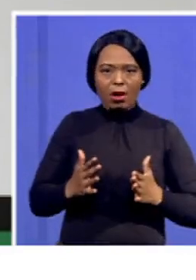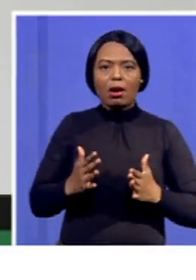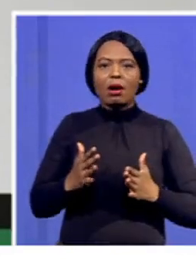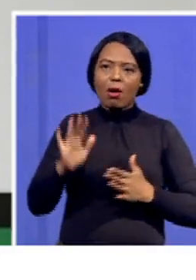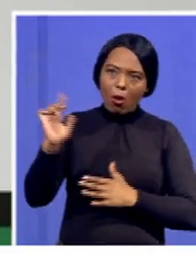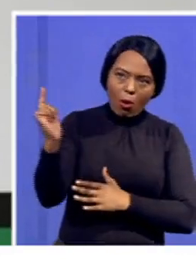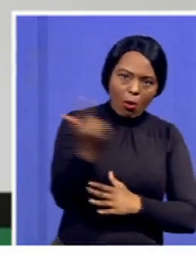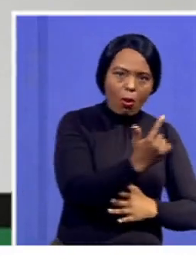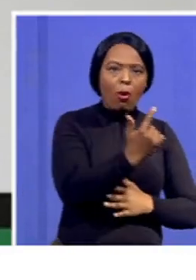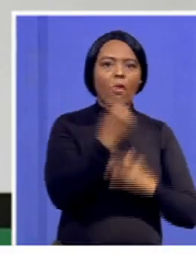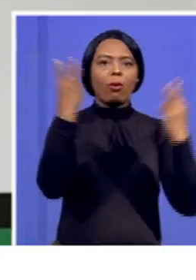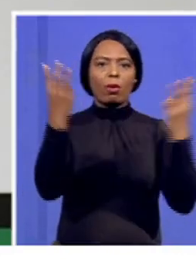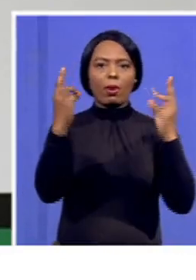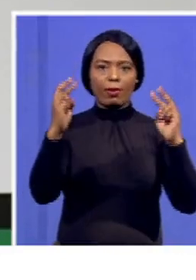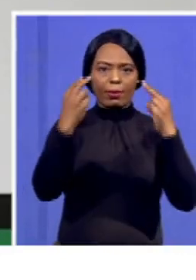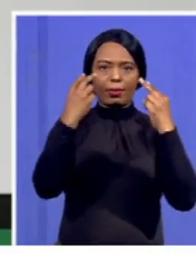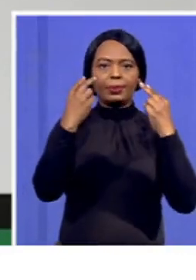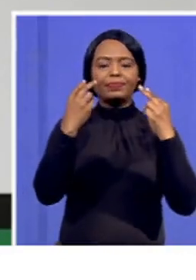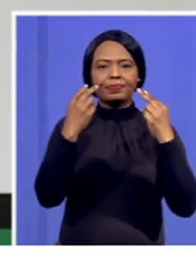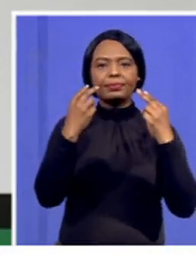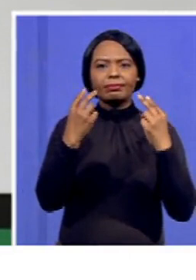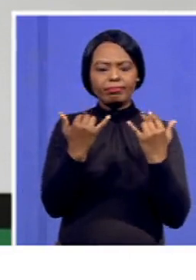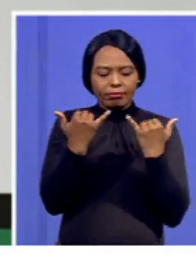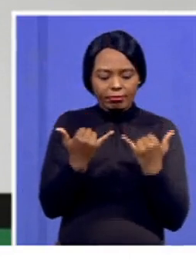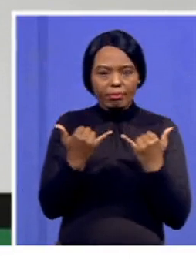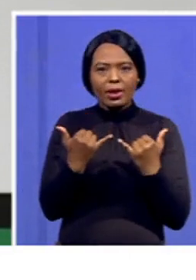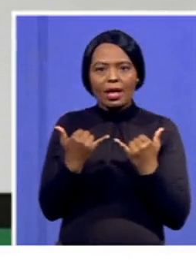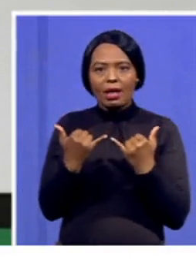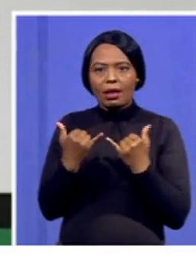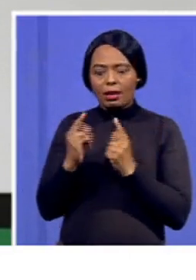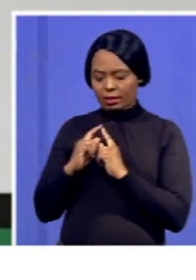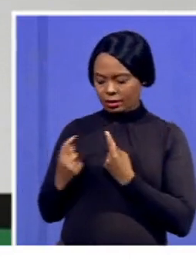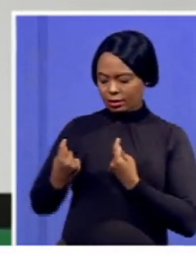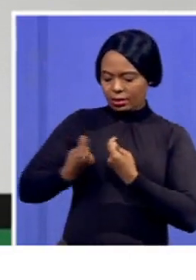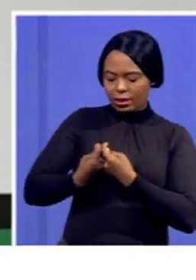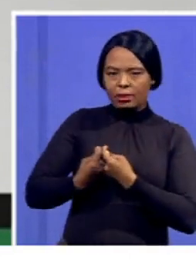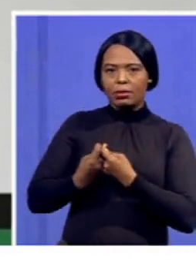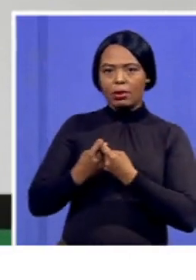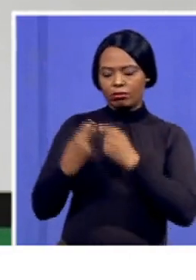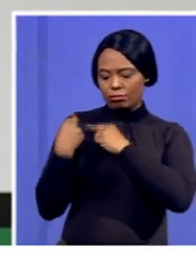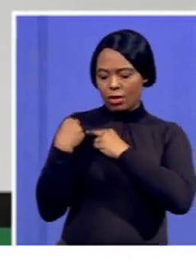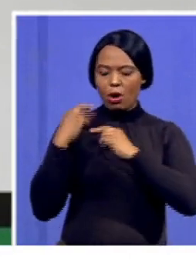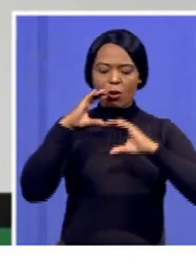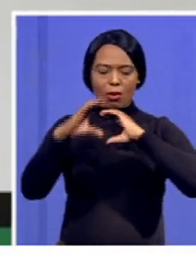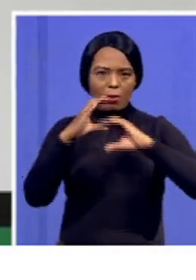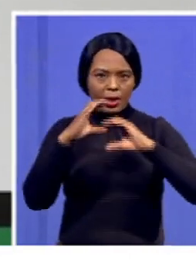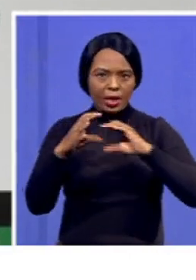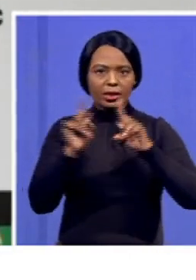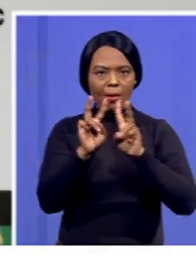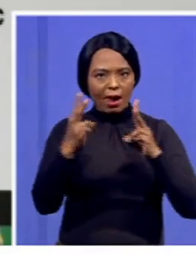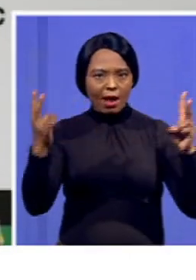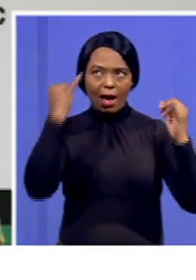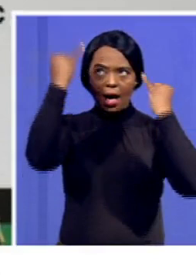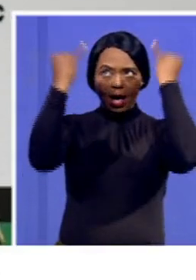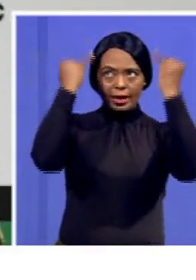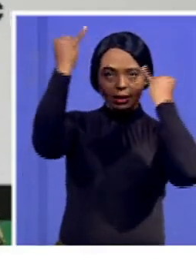Look, we are dealing with the part that deals with communication and battle of ideas. I think